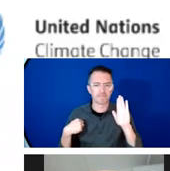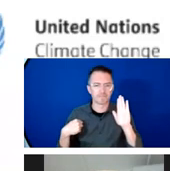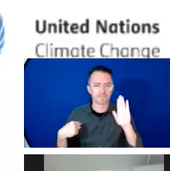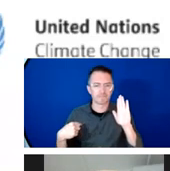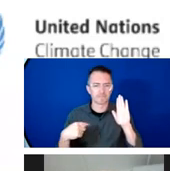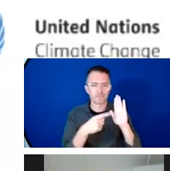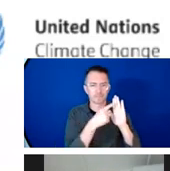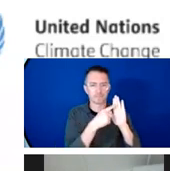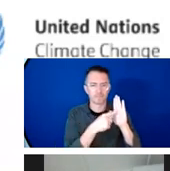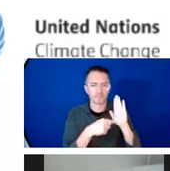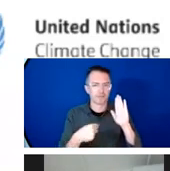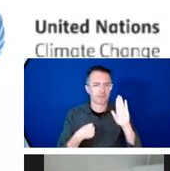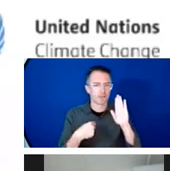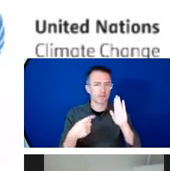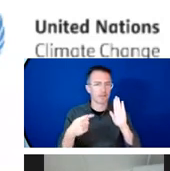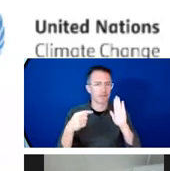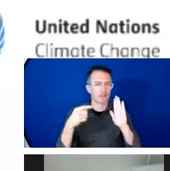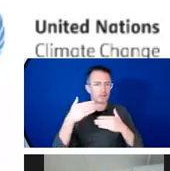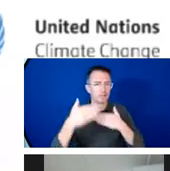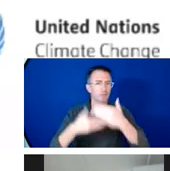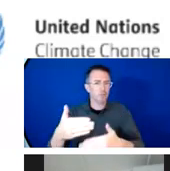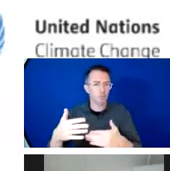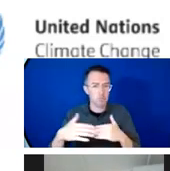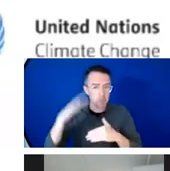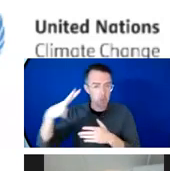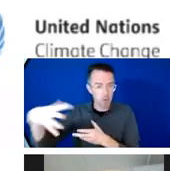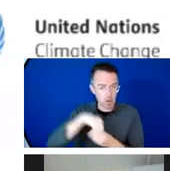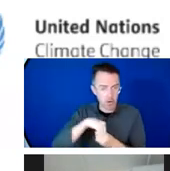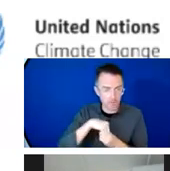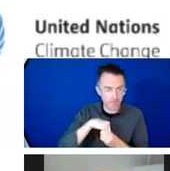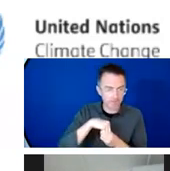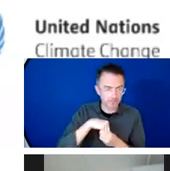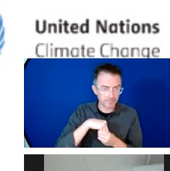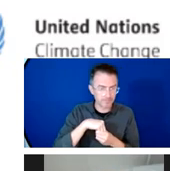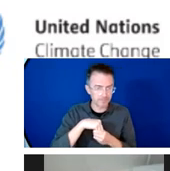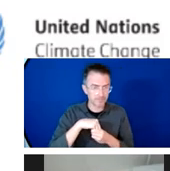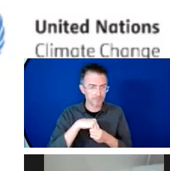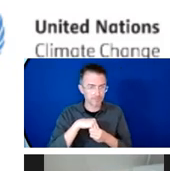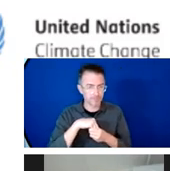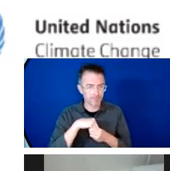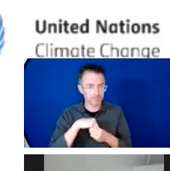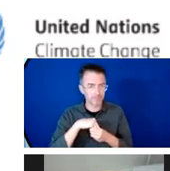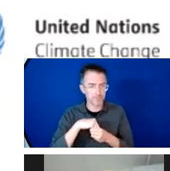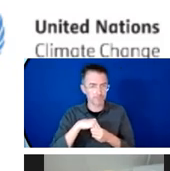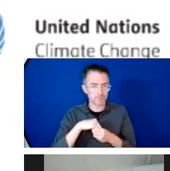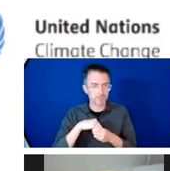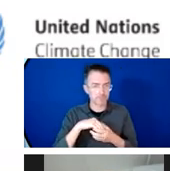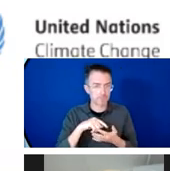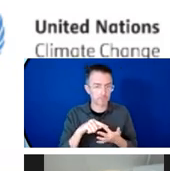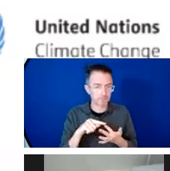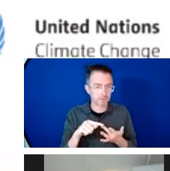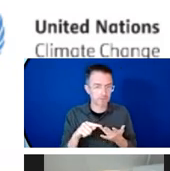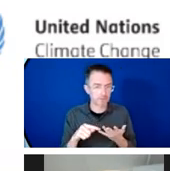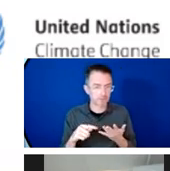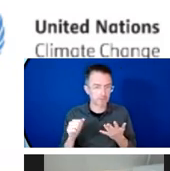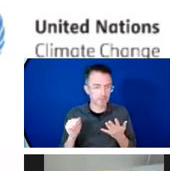gender aspects and population vulnerability aspects and which have specifically helped us to articulate the